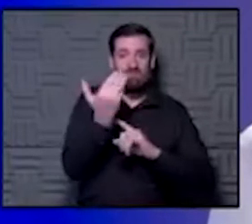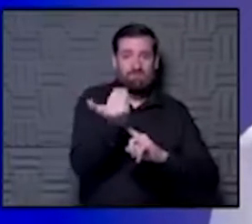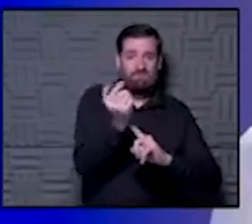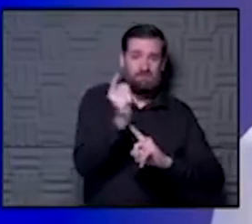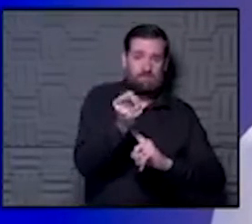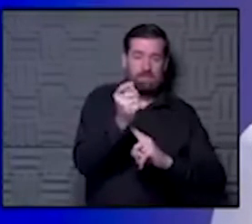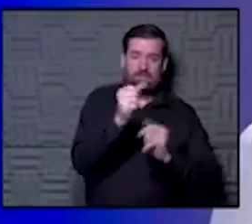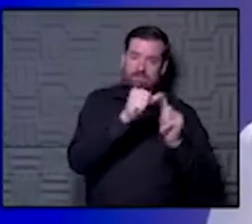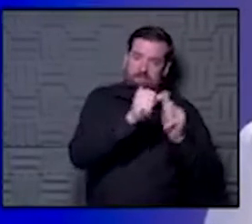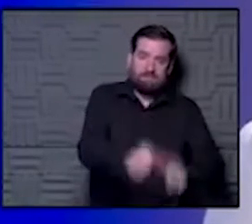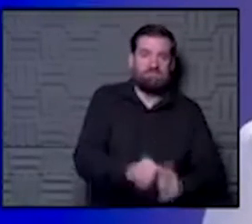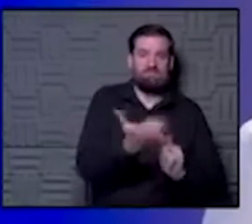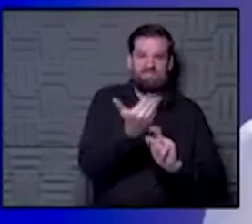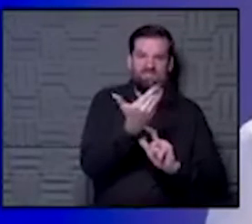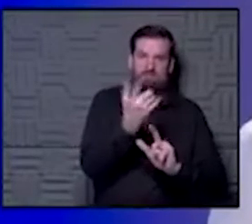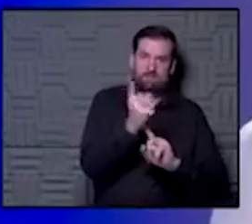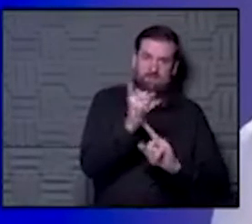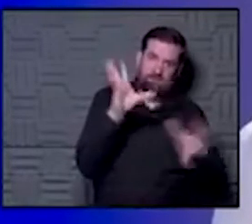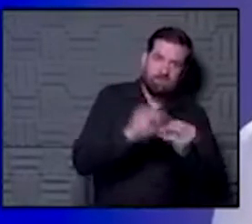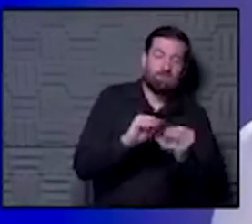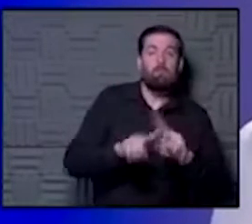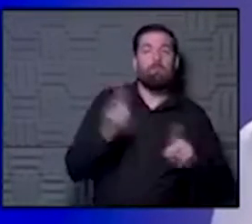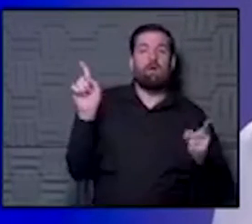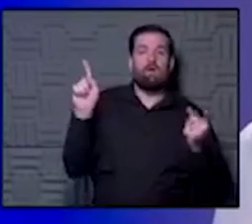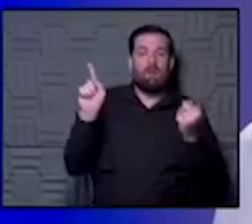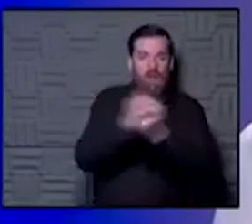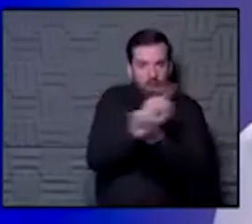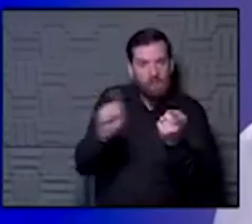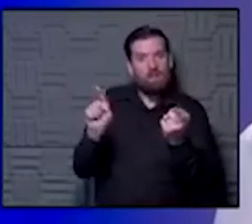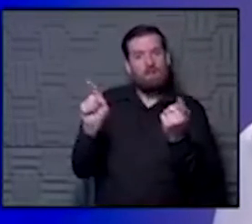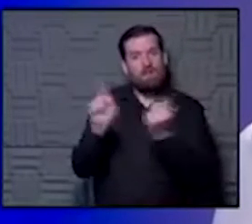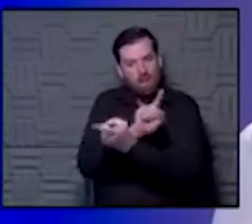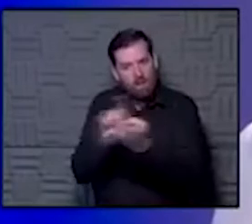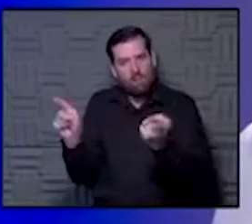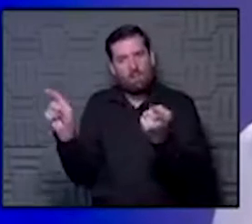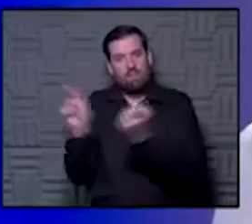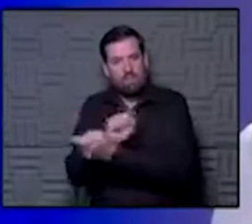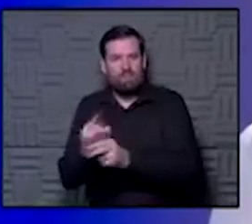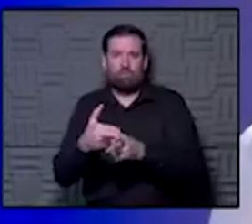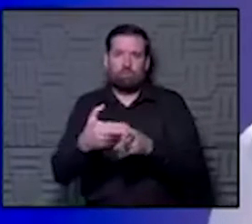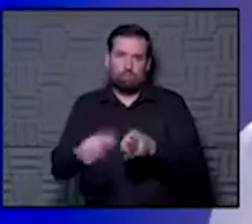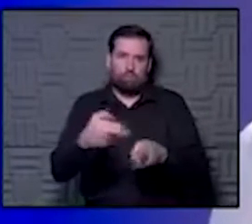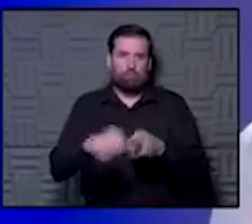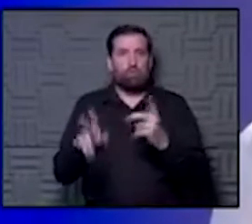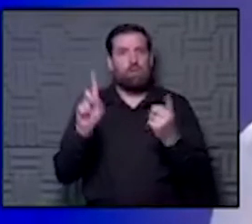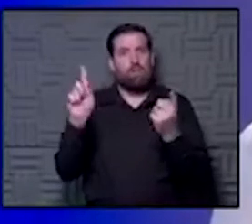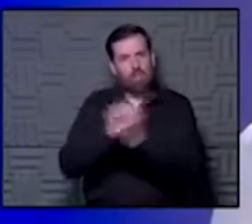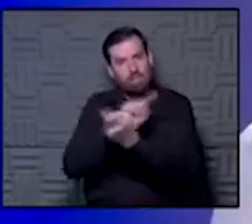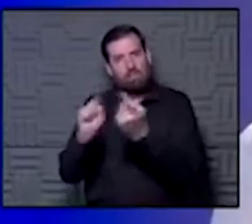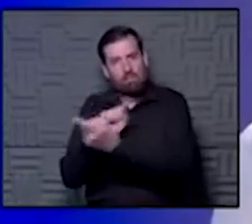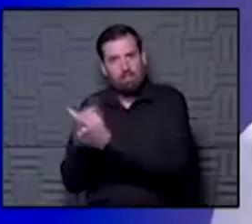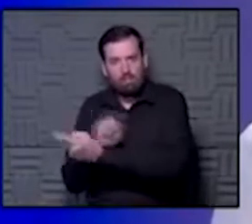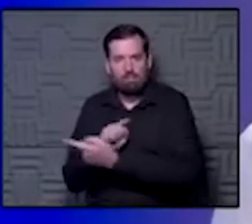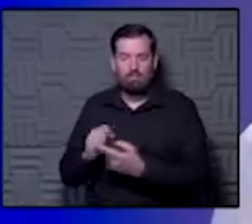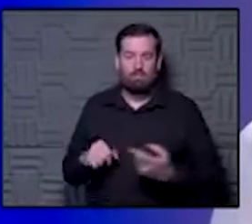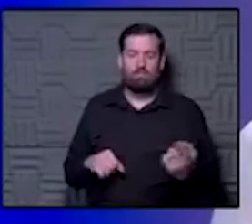continual time. What they found was there was multiple small interactions. I think it was